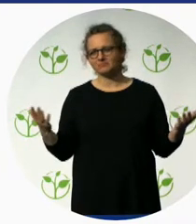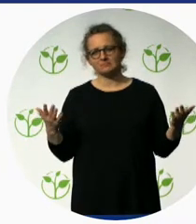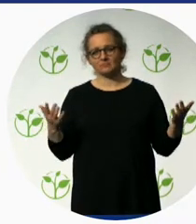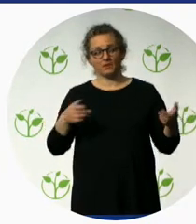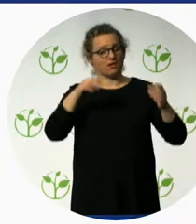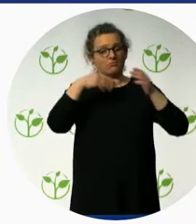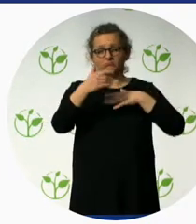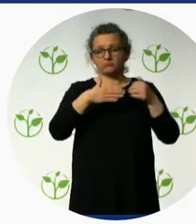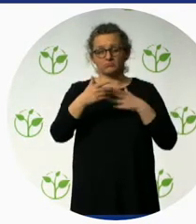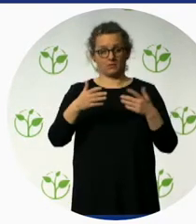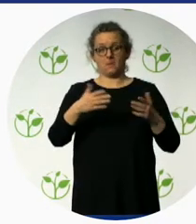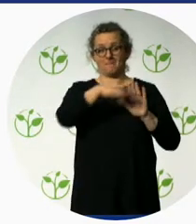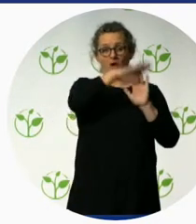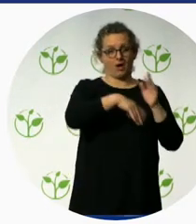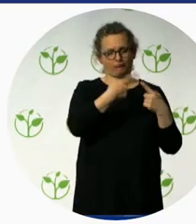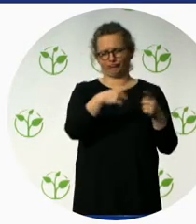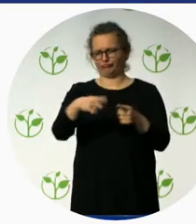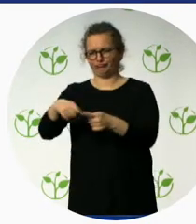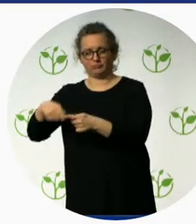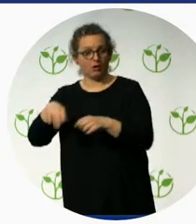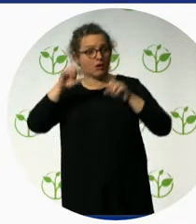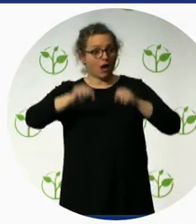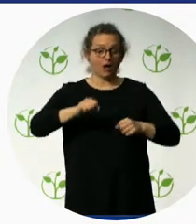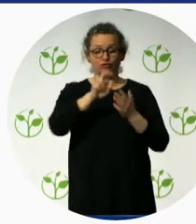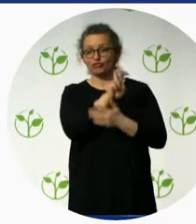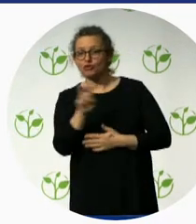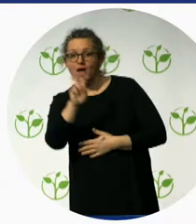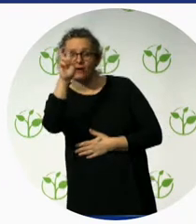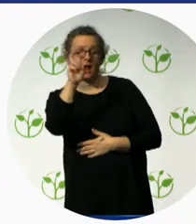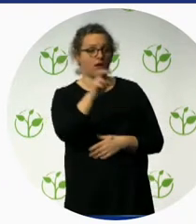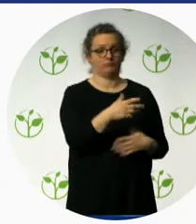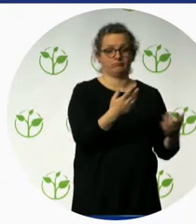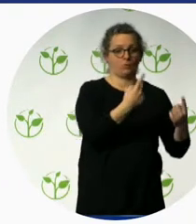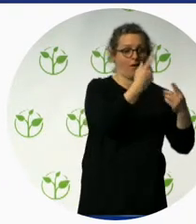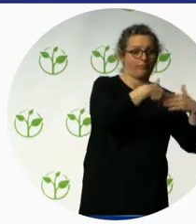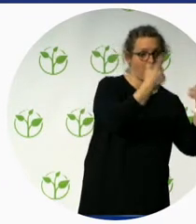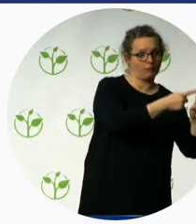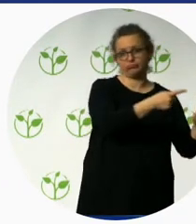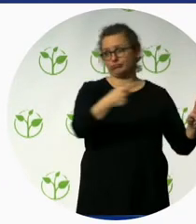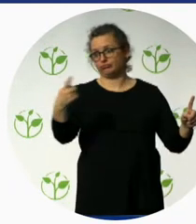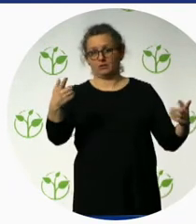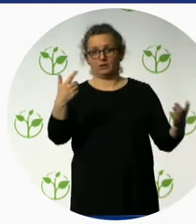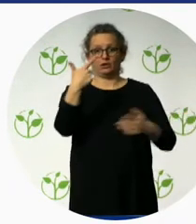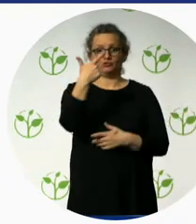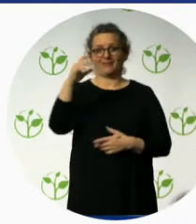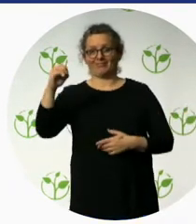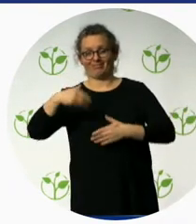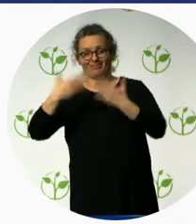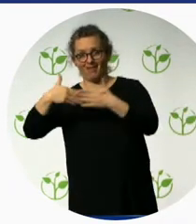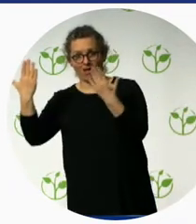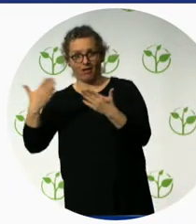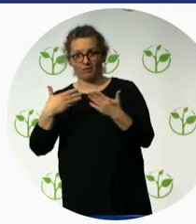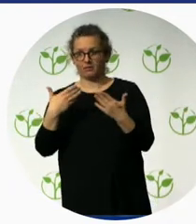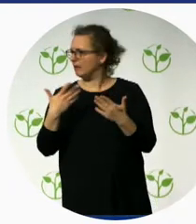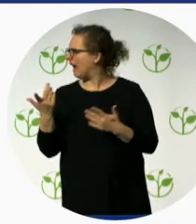adventure, wellness, spirituality, just take the pick. Like, yeah, so I'll just move ahead because my time is running out.